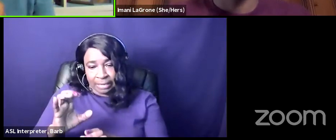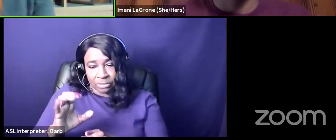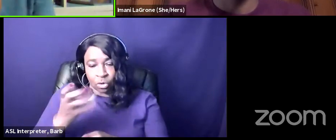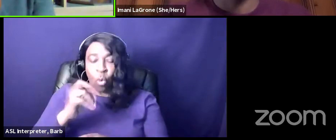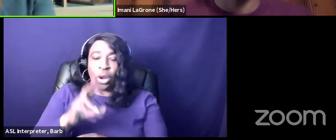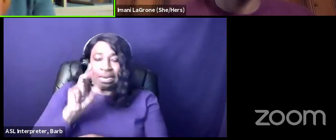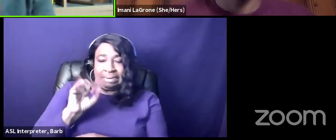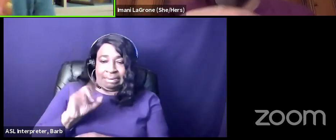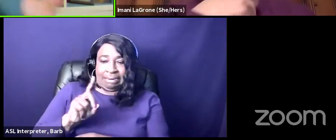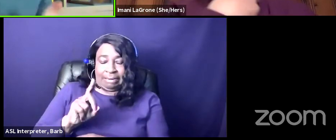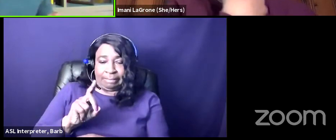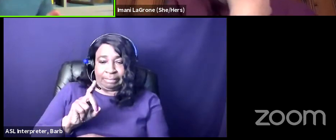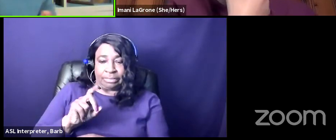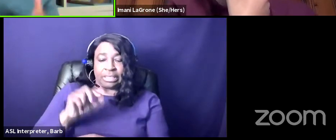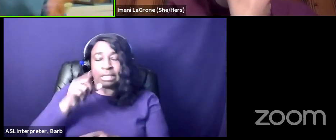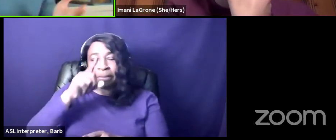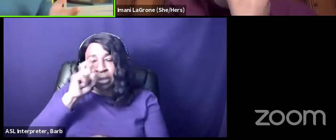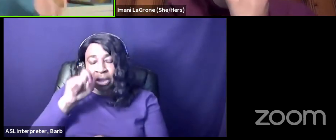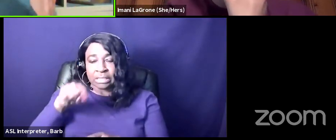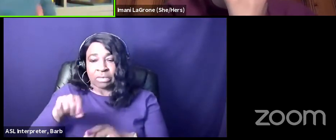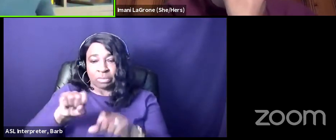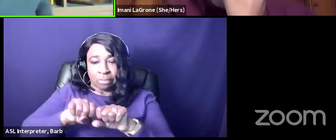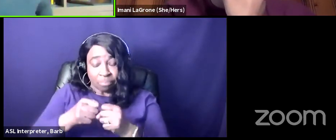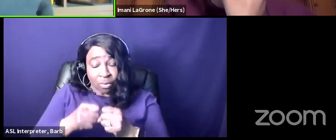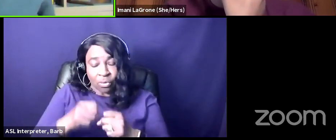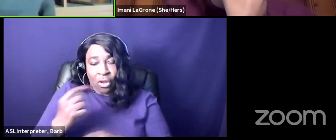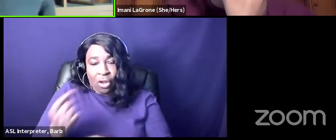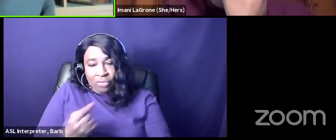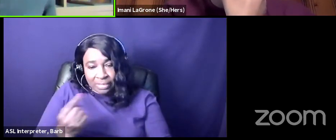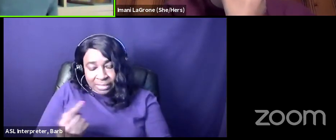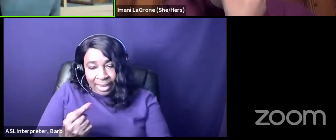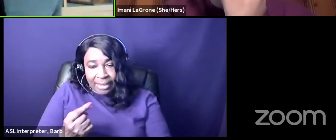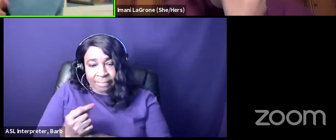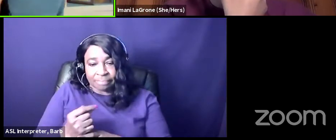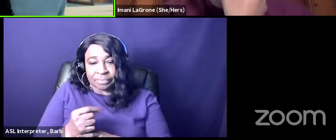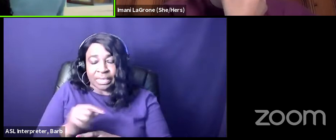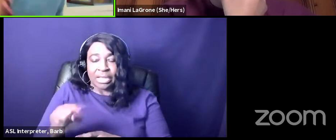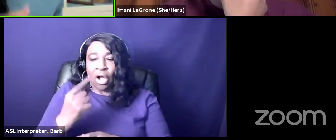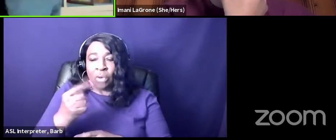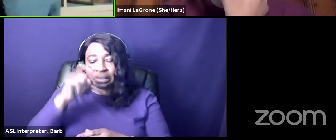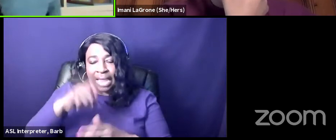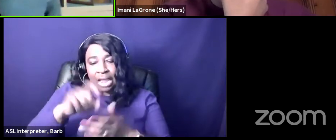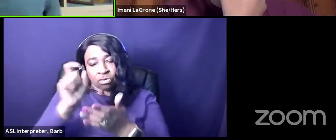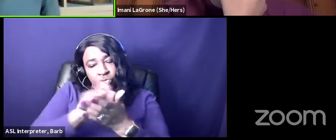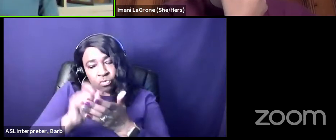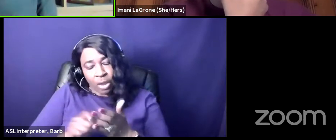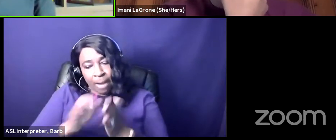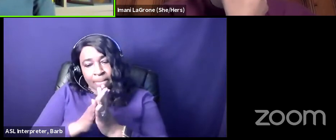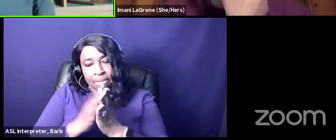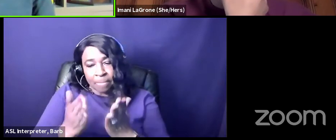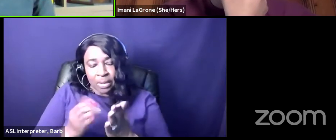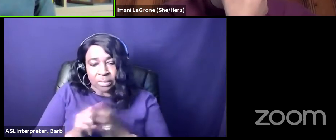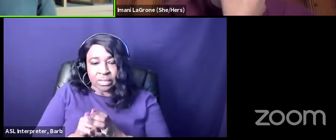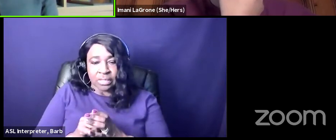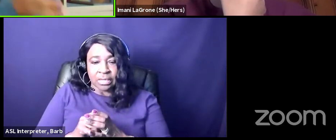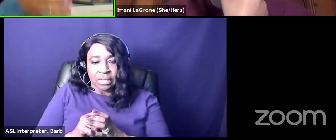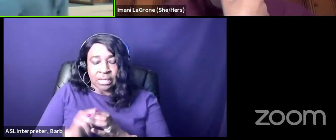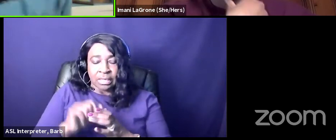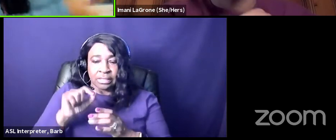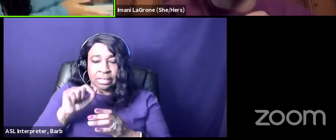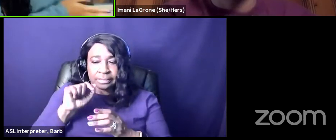did and it's because he was broke all the time he's terrible with his money so he always had to write books so that staunch racists